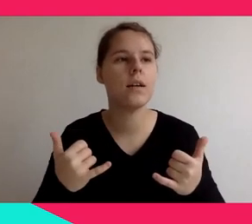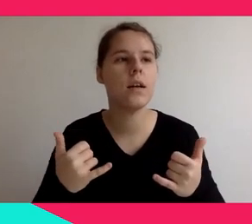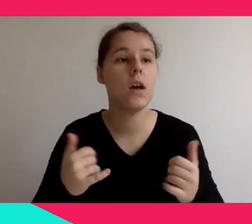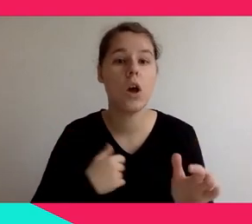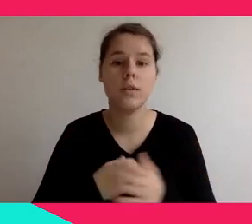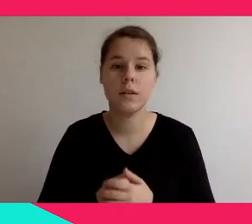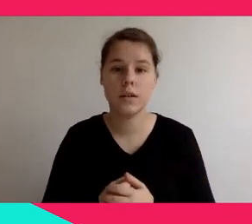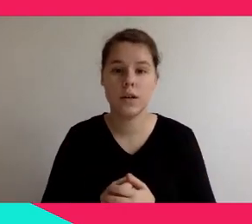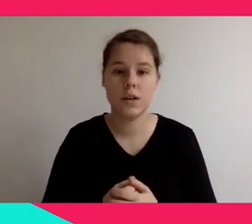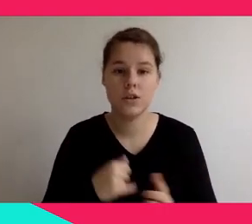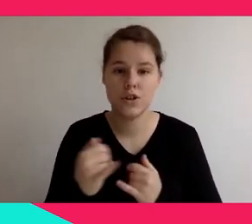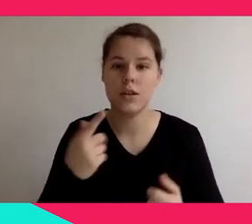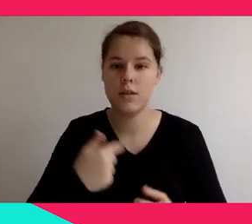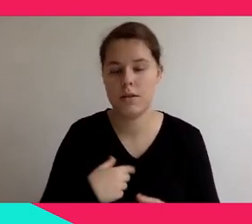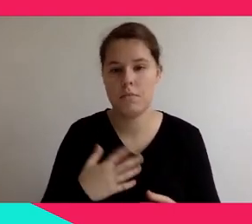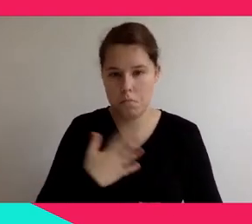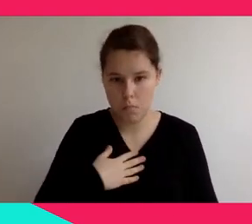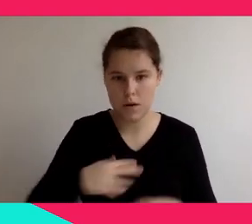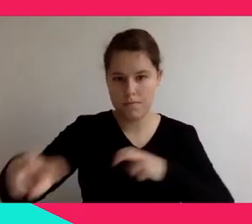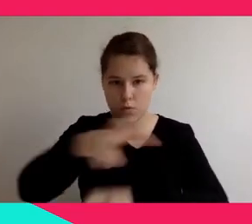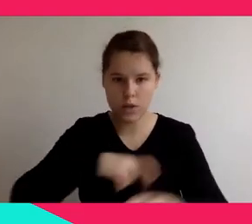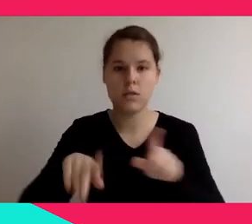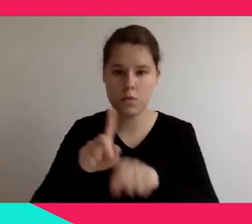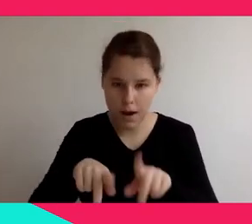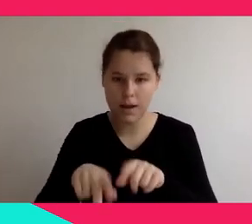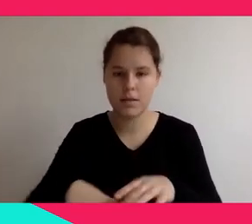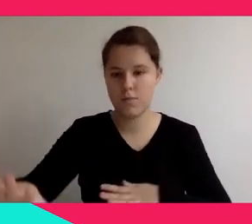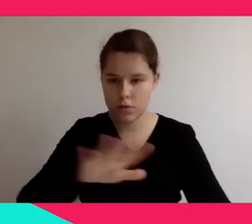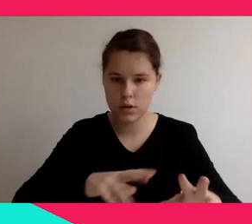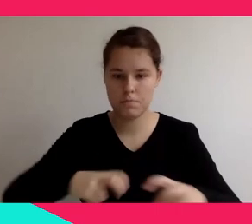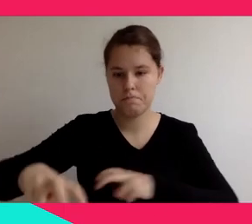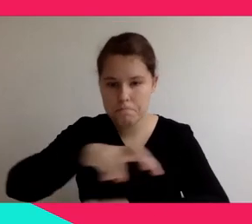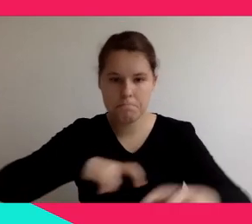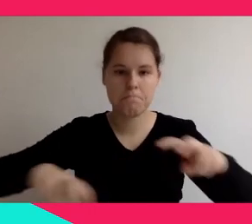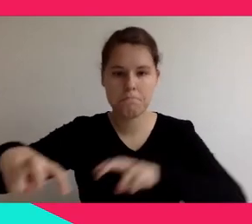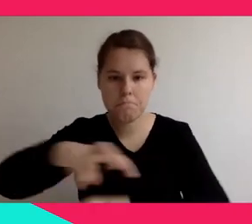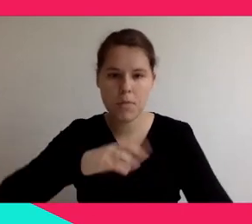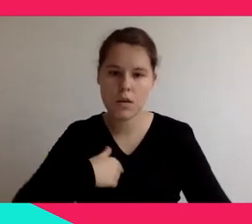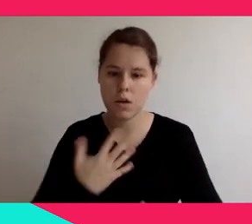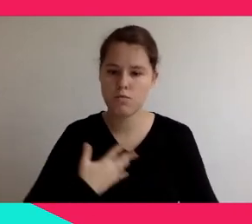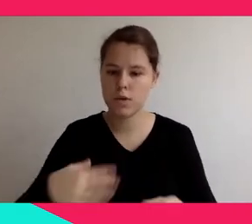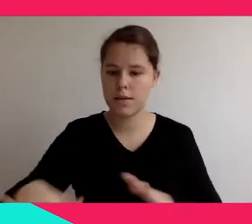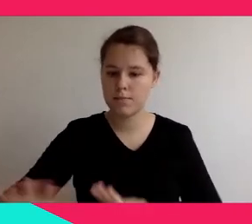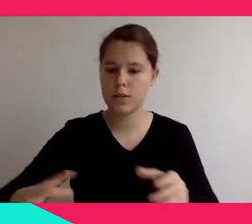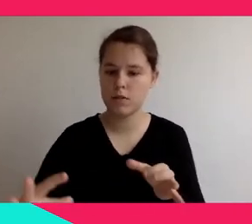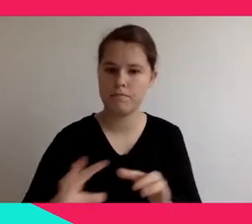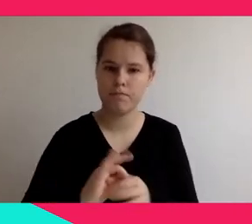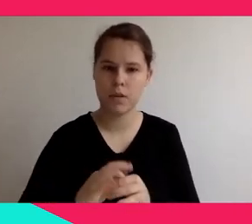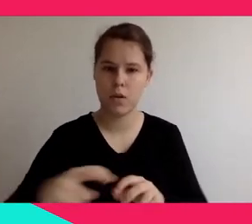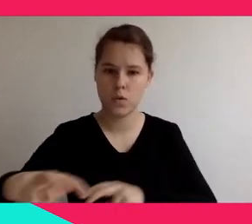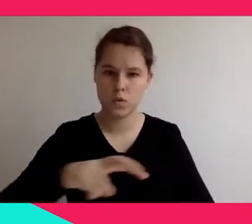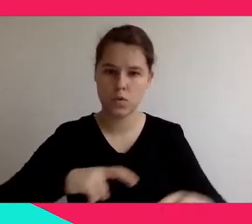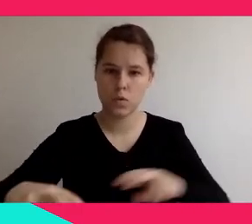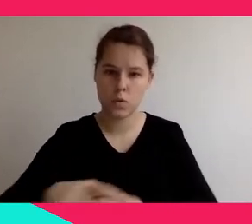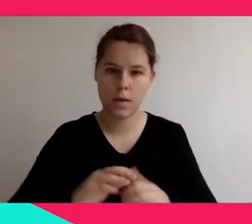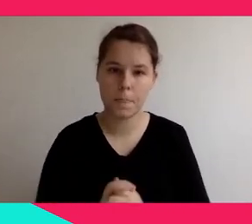immersed in it. Of course, there are degrees of immersion depending on how efficiently our